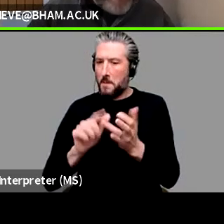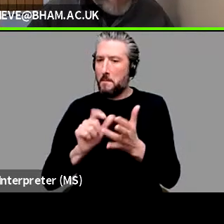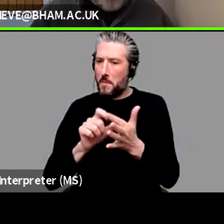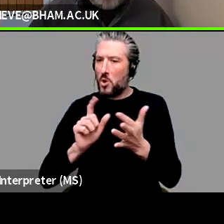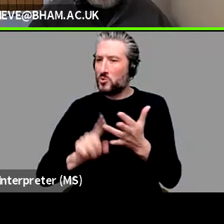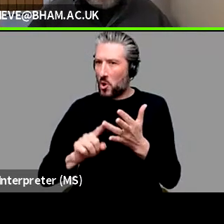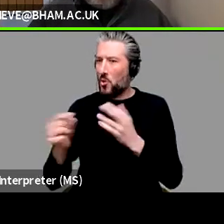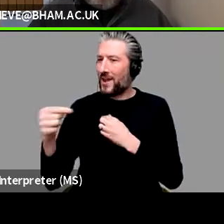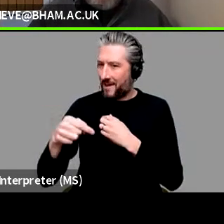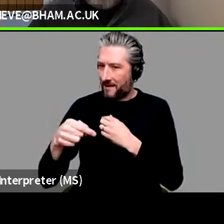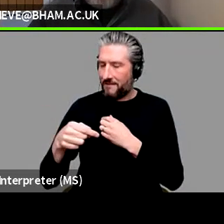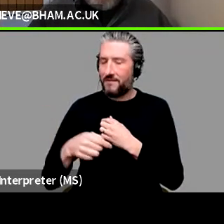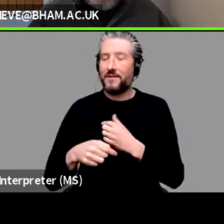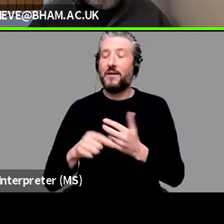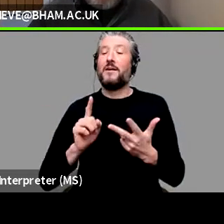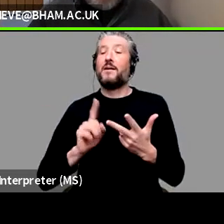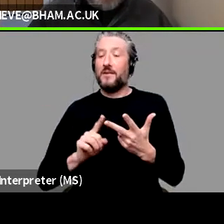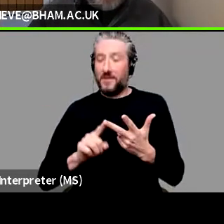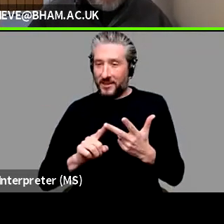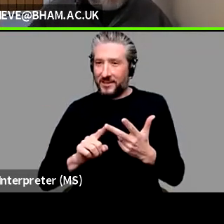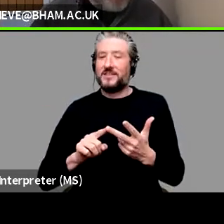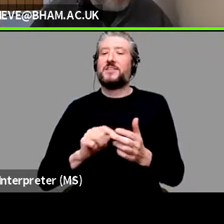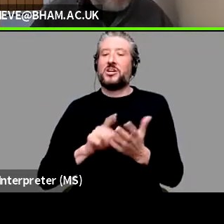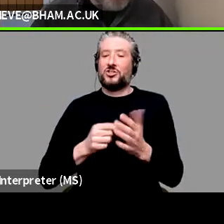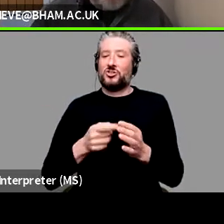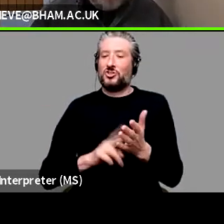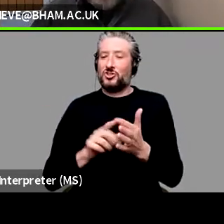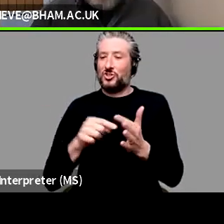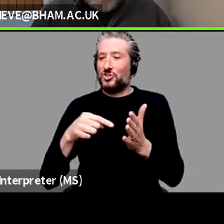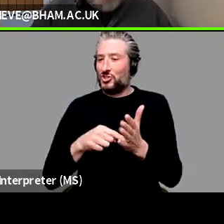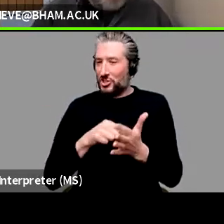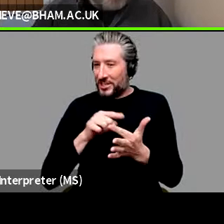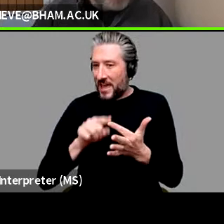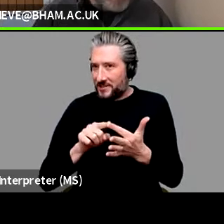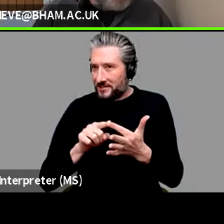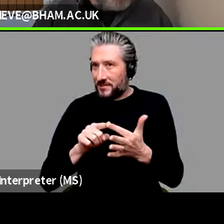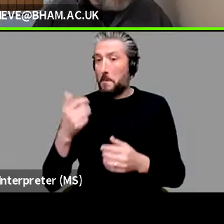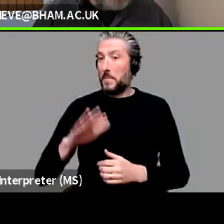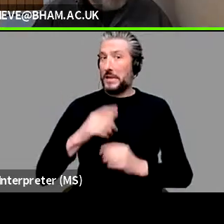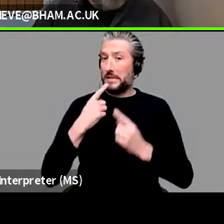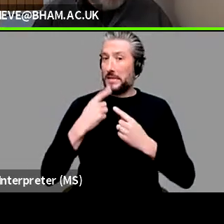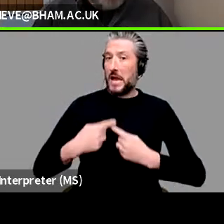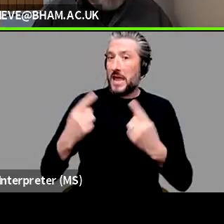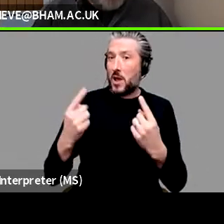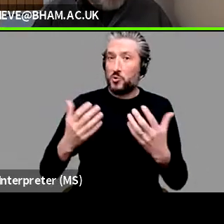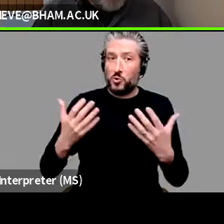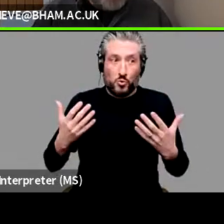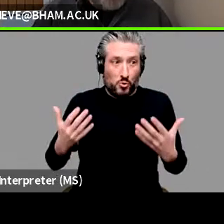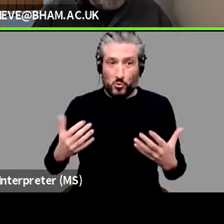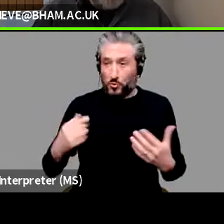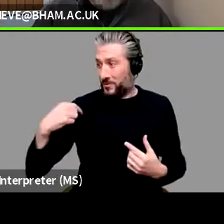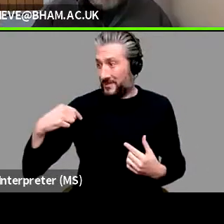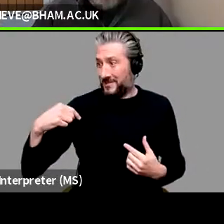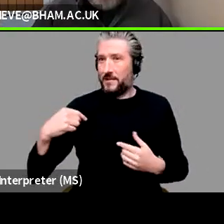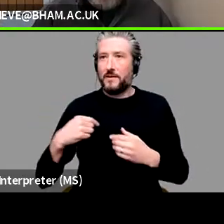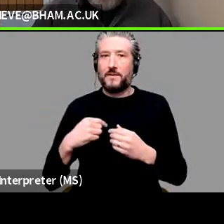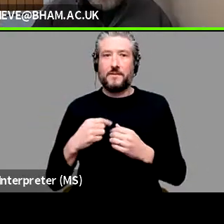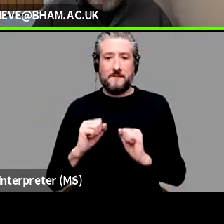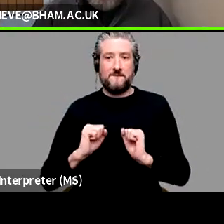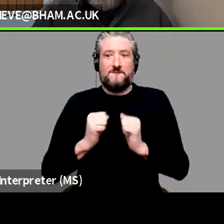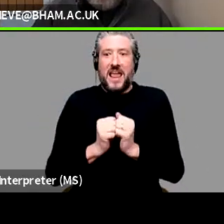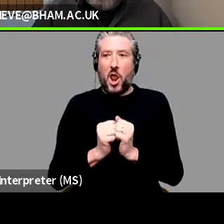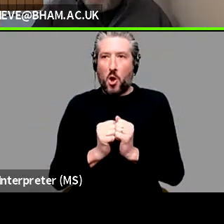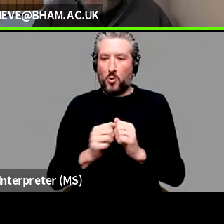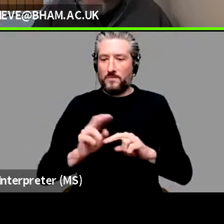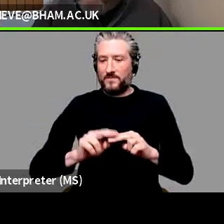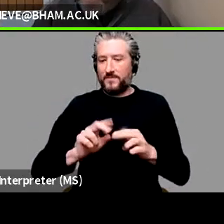actually just today was announced as elected to be a fellow of the Academy of Social Sciences. So that's really nice for us to be able to announce that today